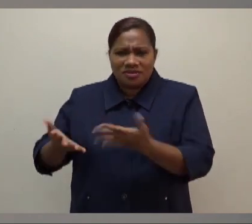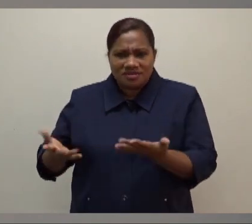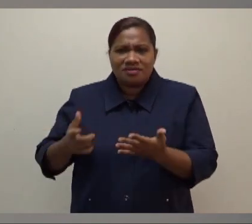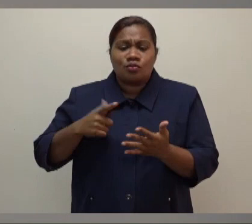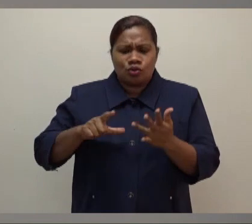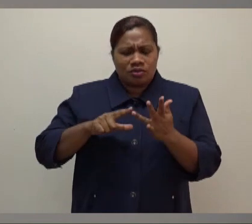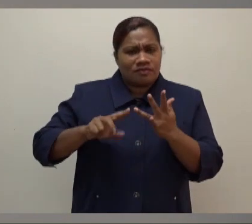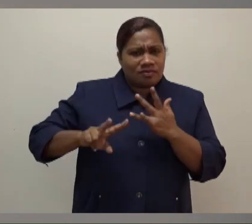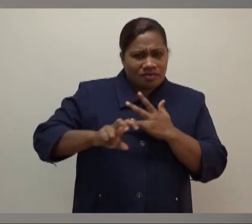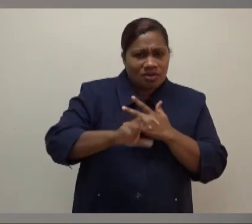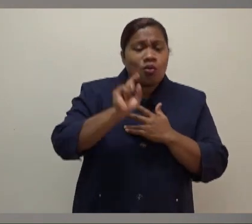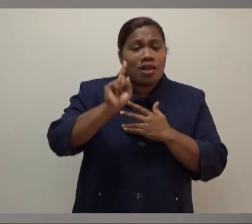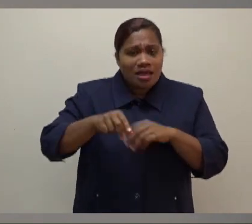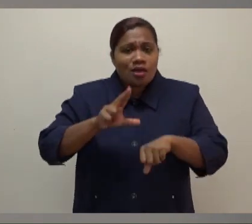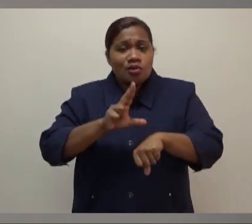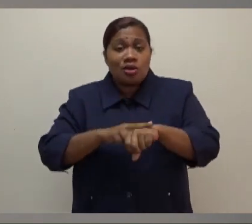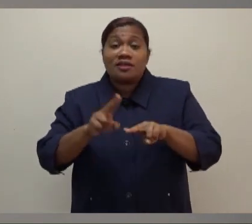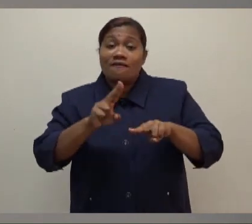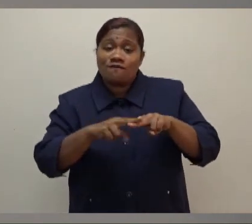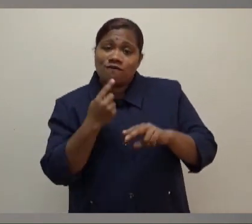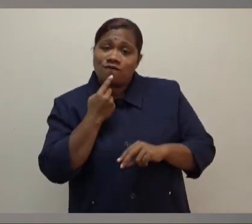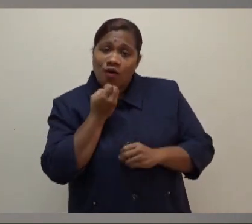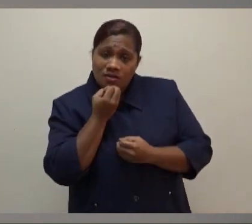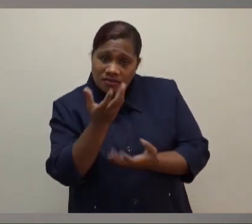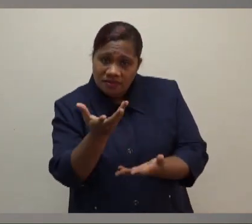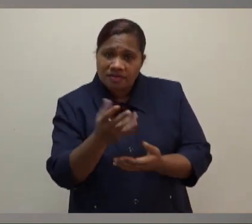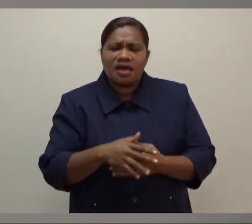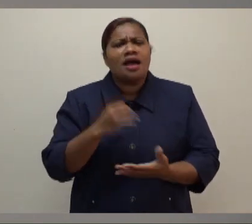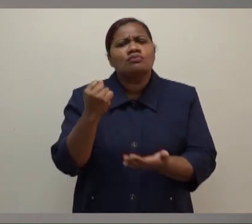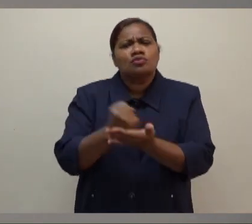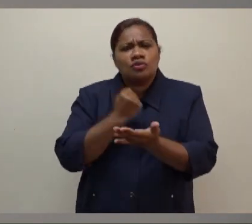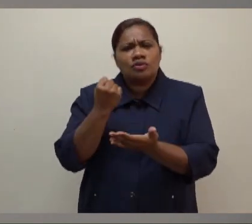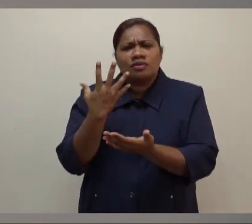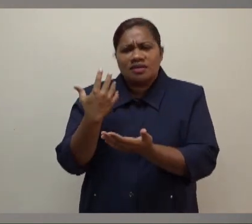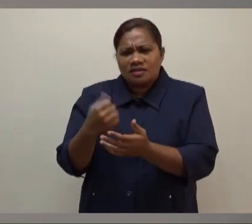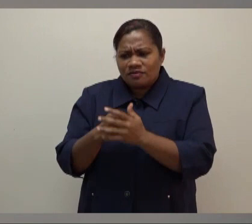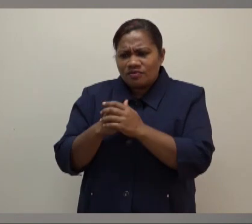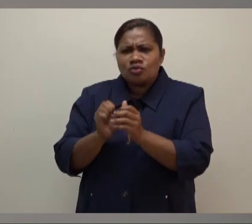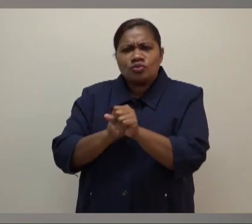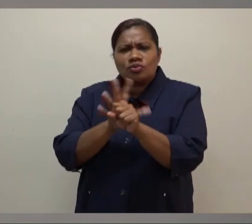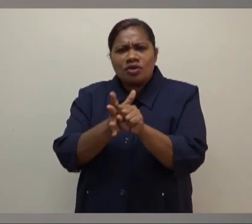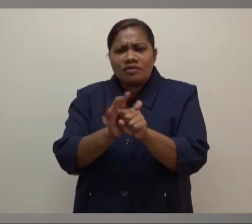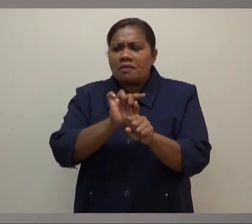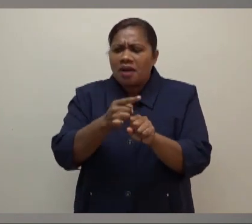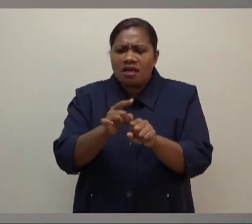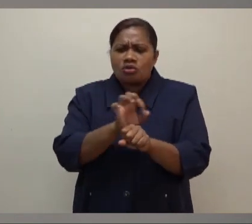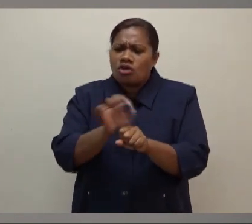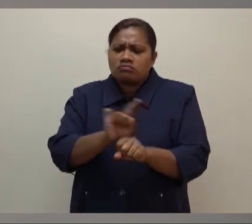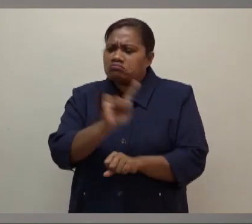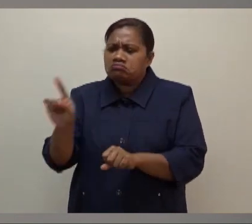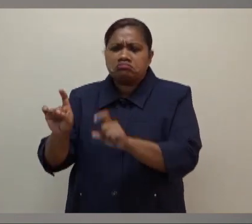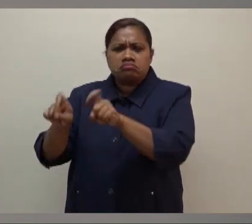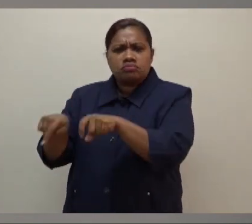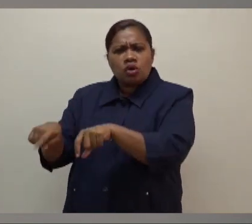it. Dr. Fong is saying that. I'm sure you have colleagues who have had COVID-19 but they have not been hospitalized. People are